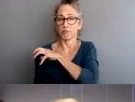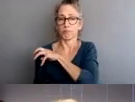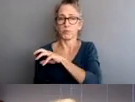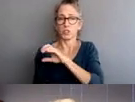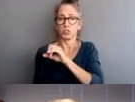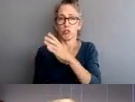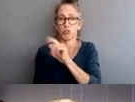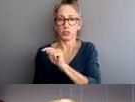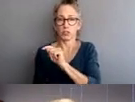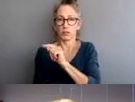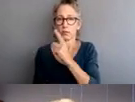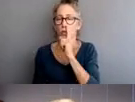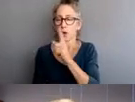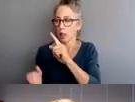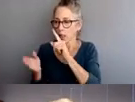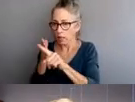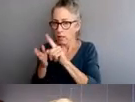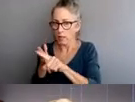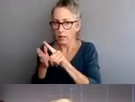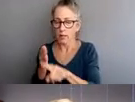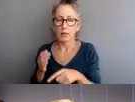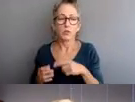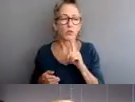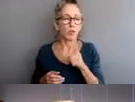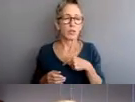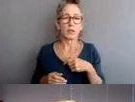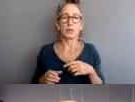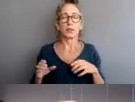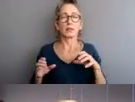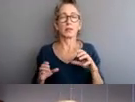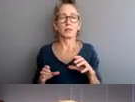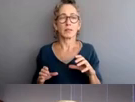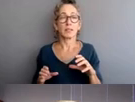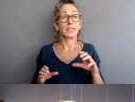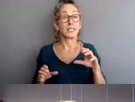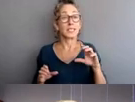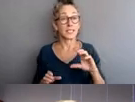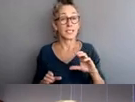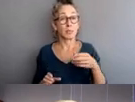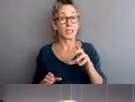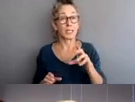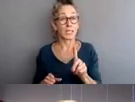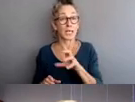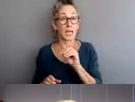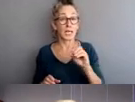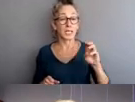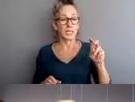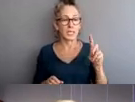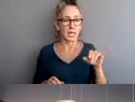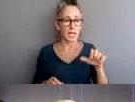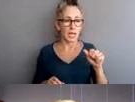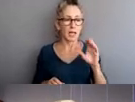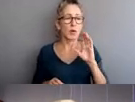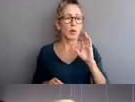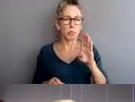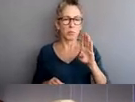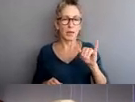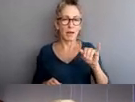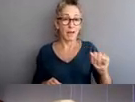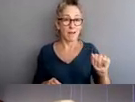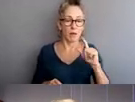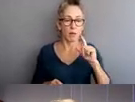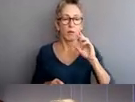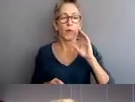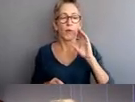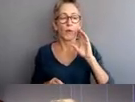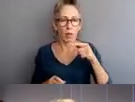BIA ultimately, CPD and BIA ultimately keep track of all records and files related to misconduct